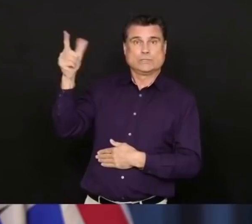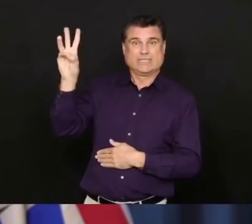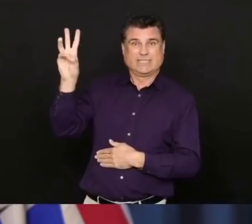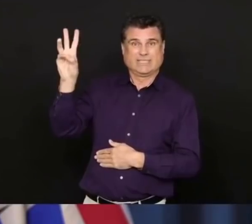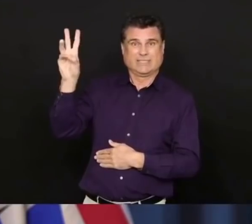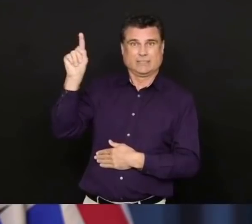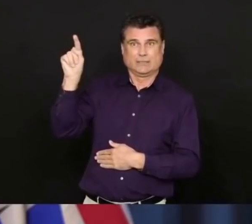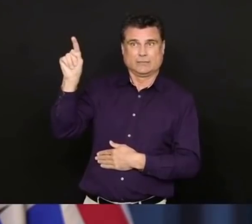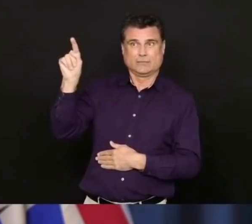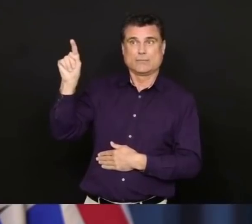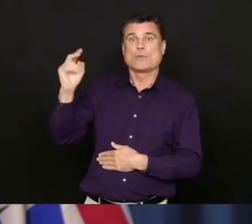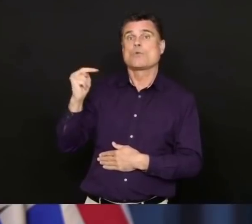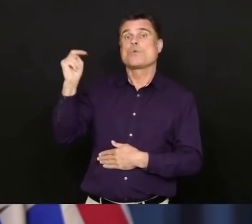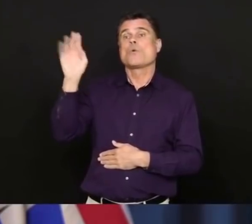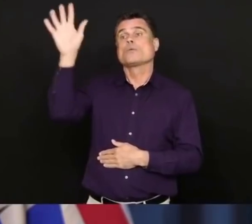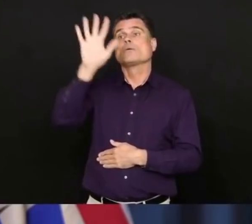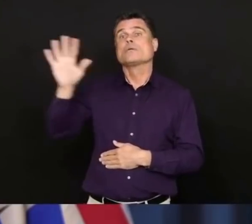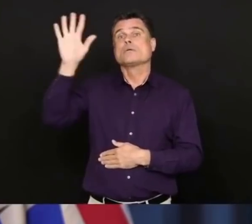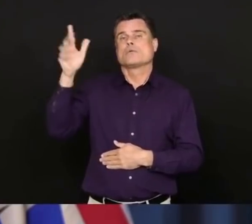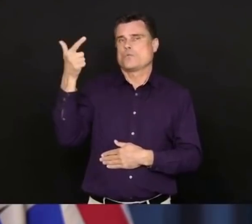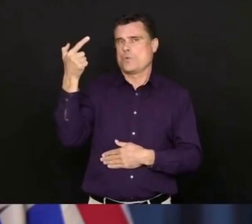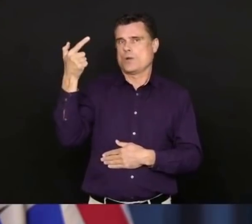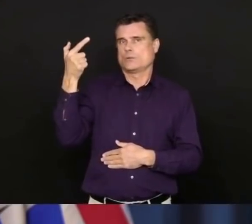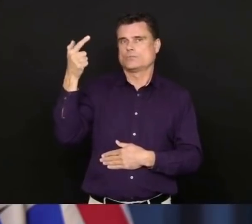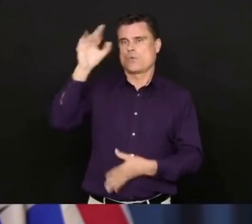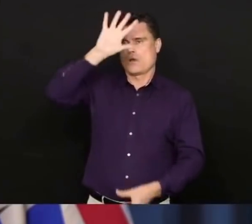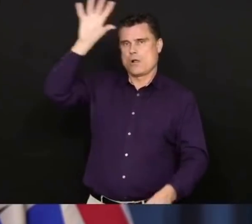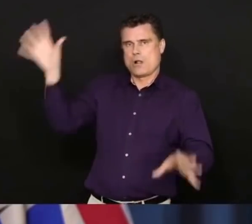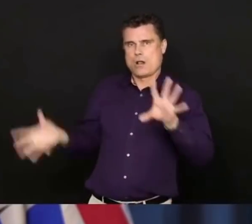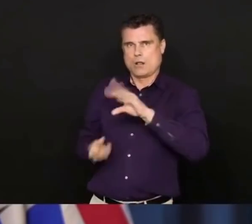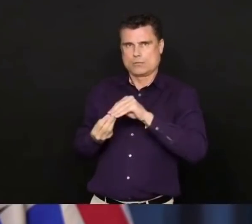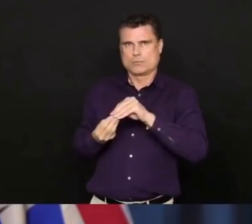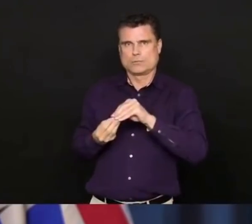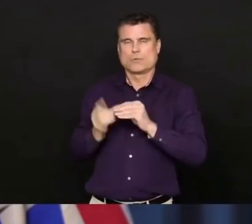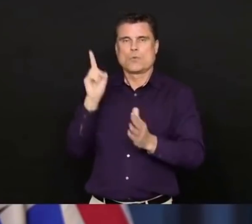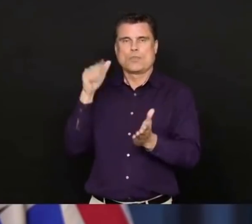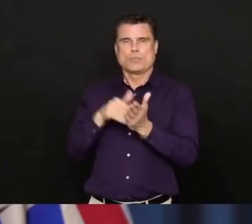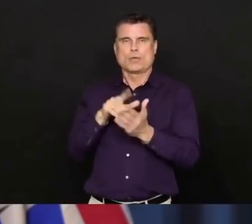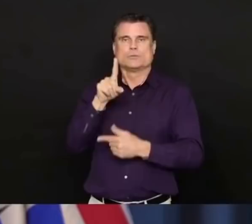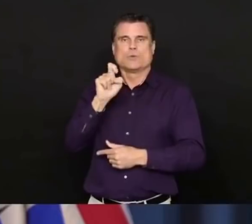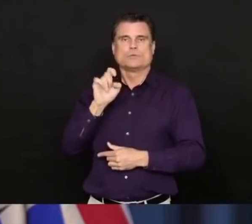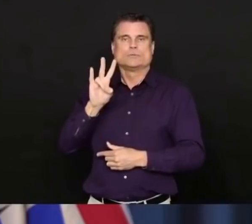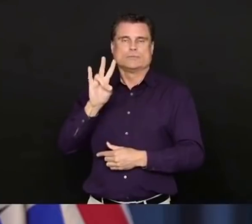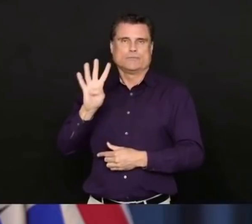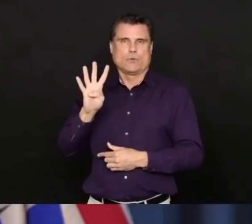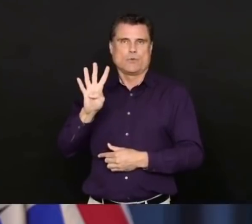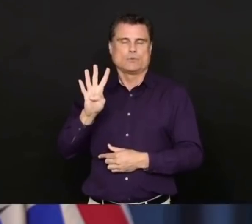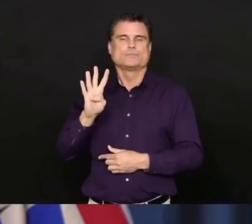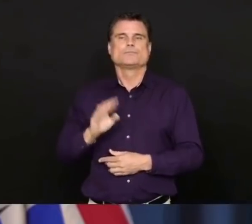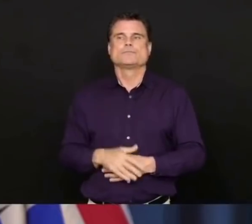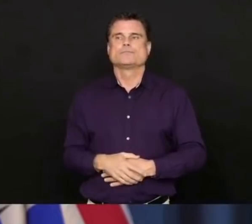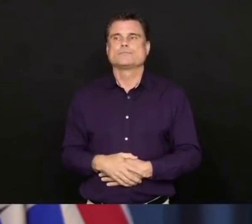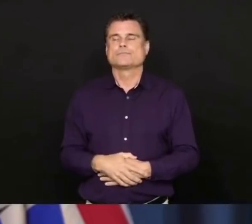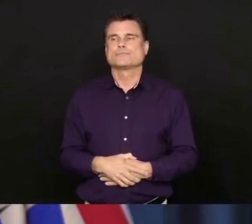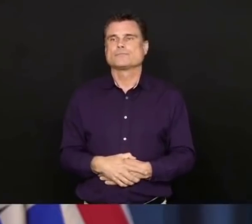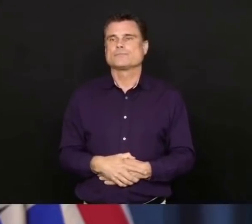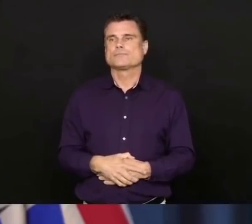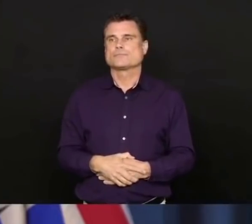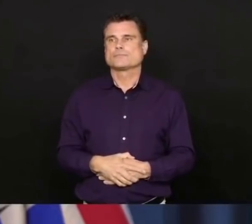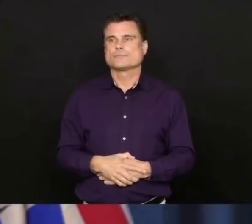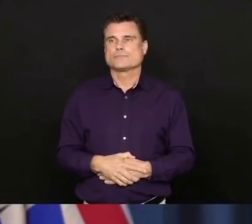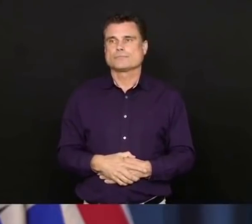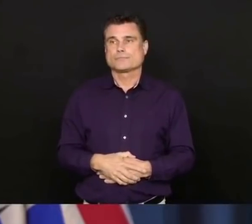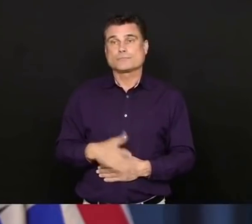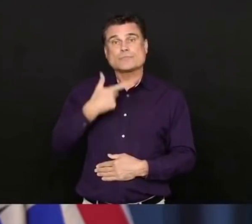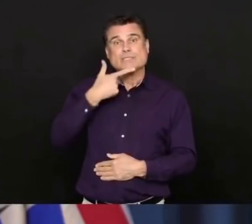126 in the Interior Health Region, Region and 21 now in the Northern Health Region. In addition, we have